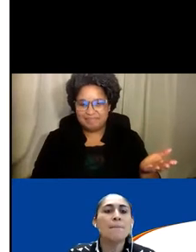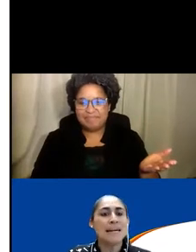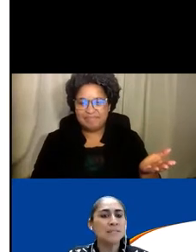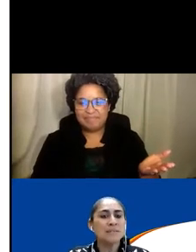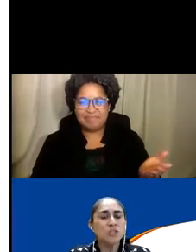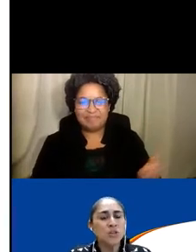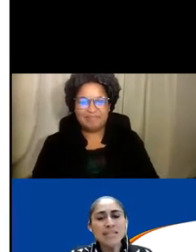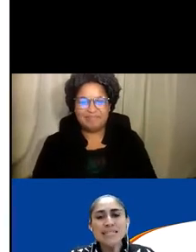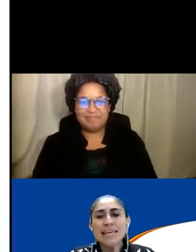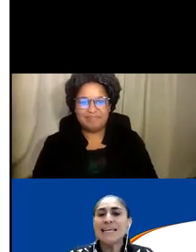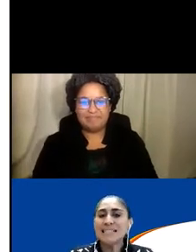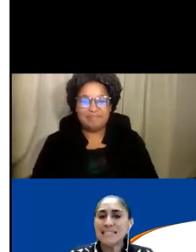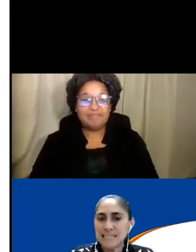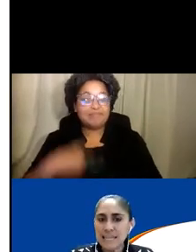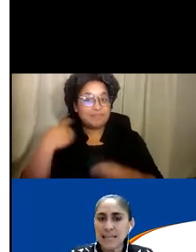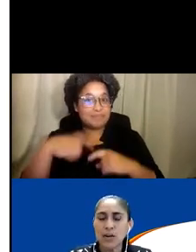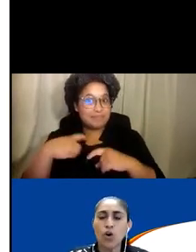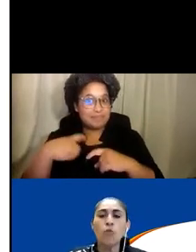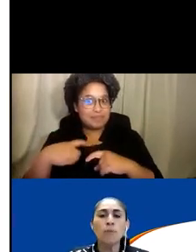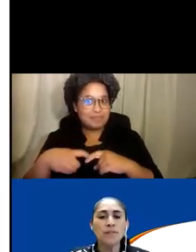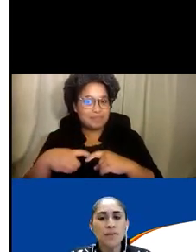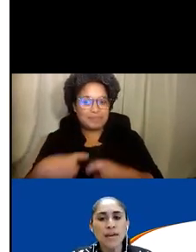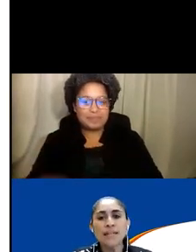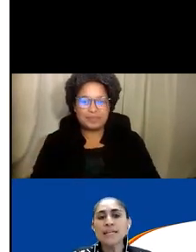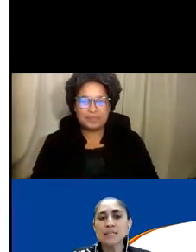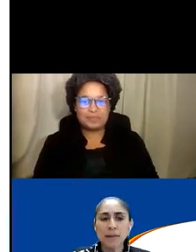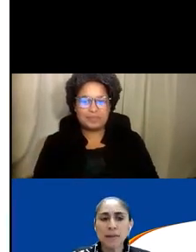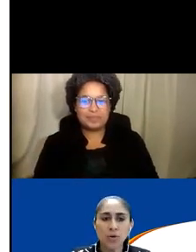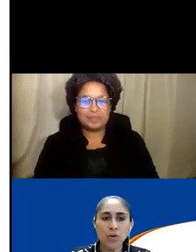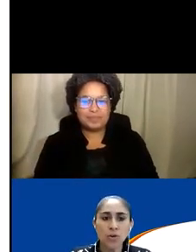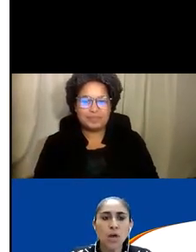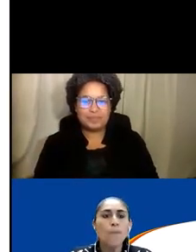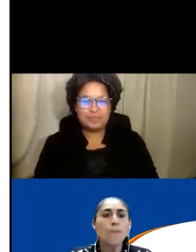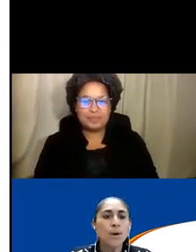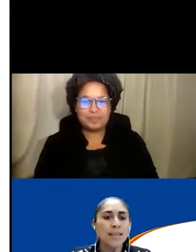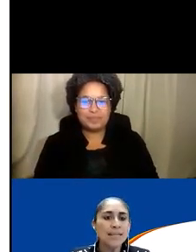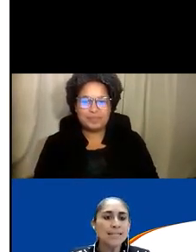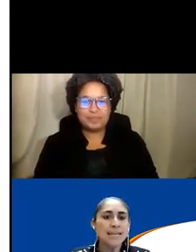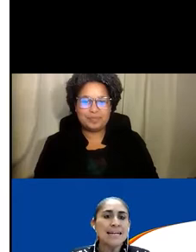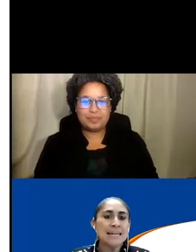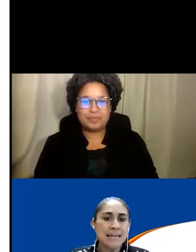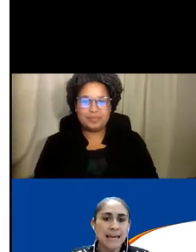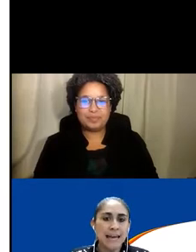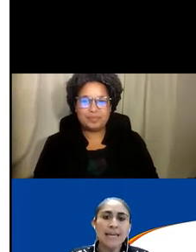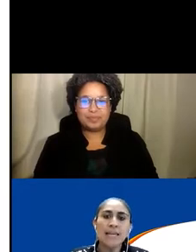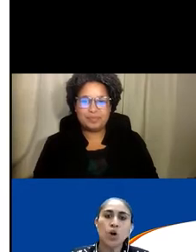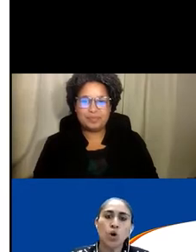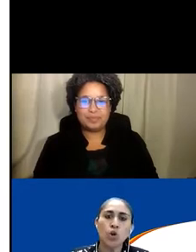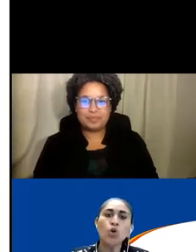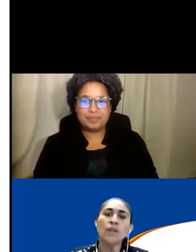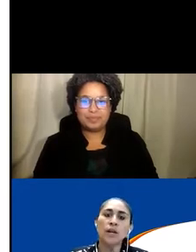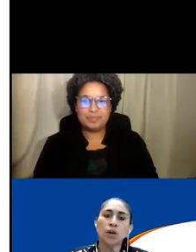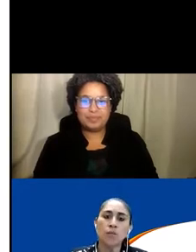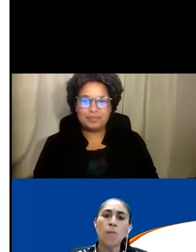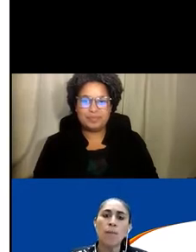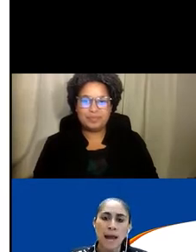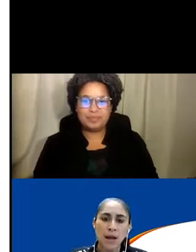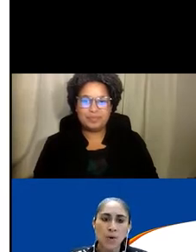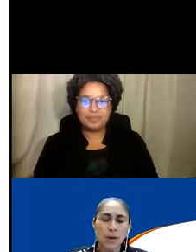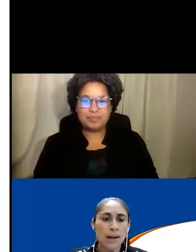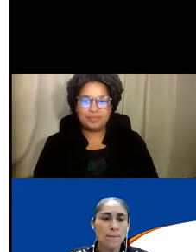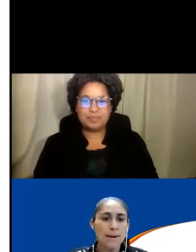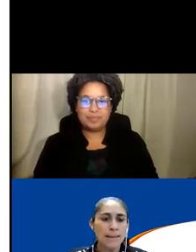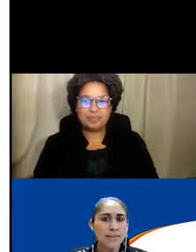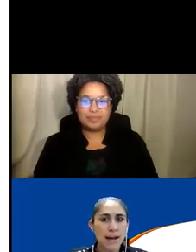Para las personas que necesitan o prefieren el español, pueden hacer click en el icono con el globo